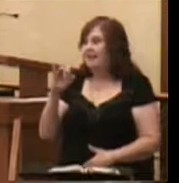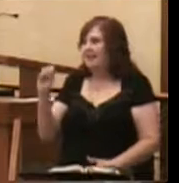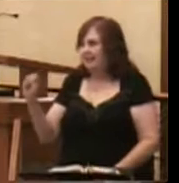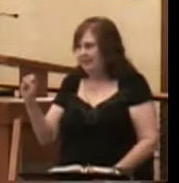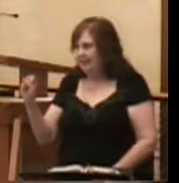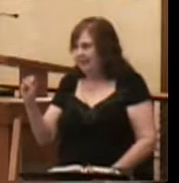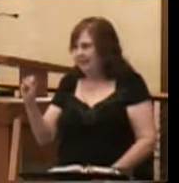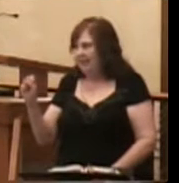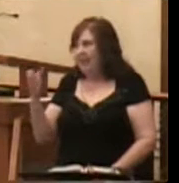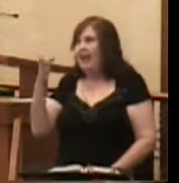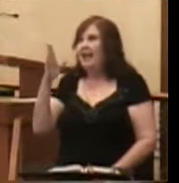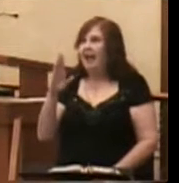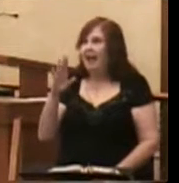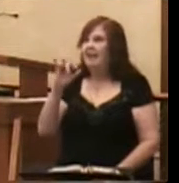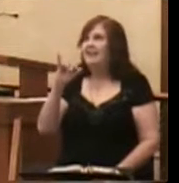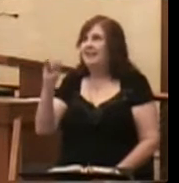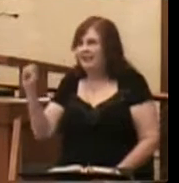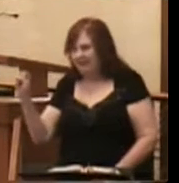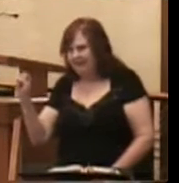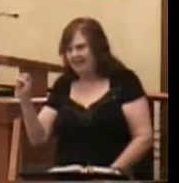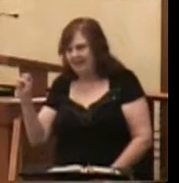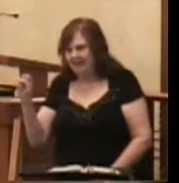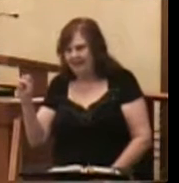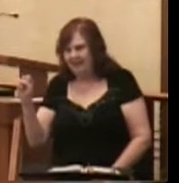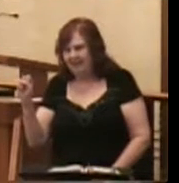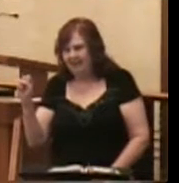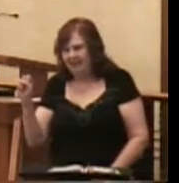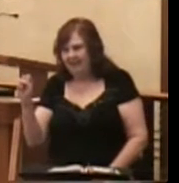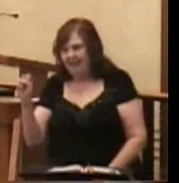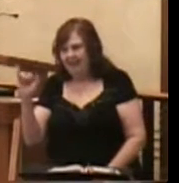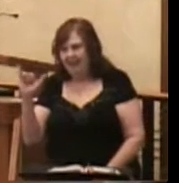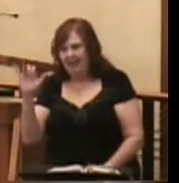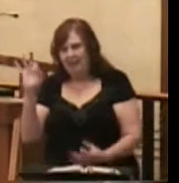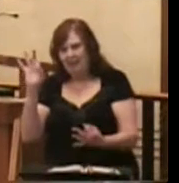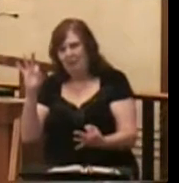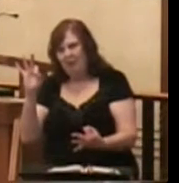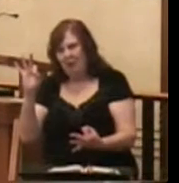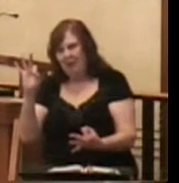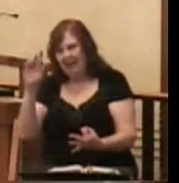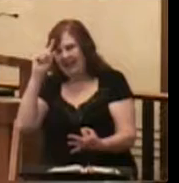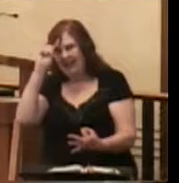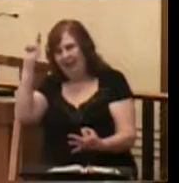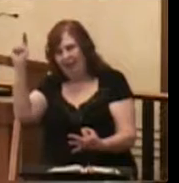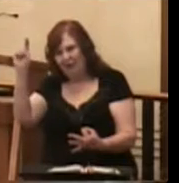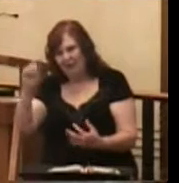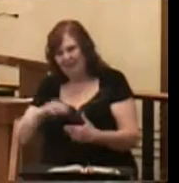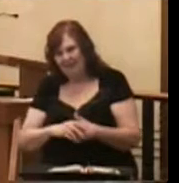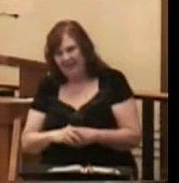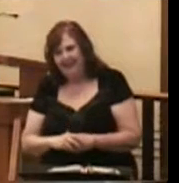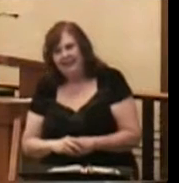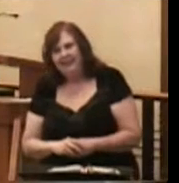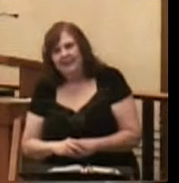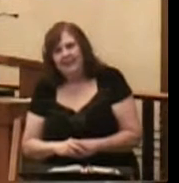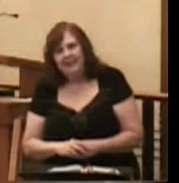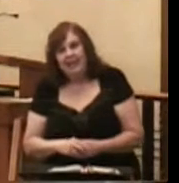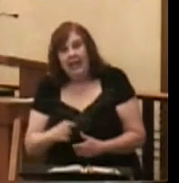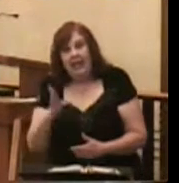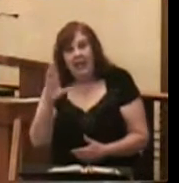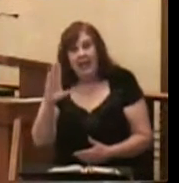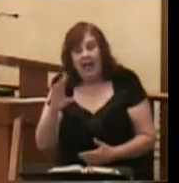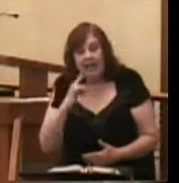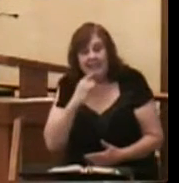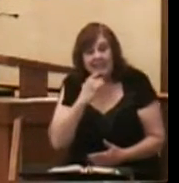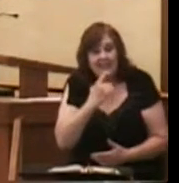God is, is. That is perfect theology. God tells